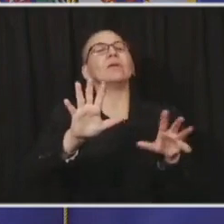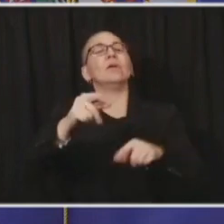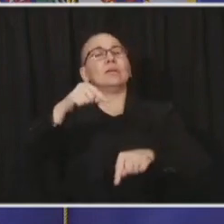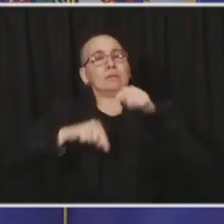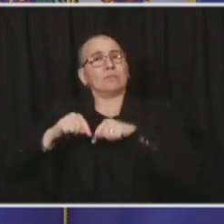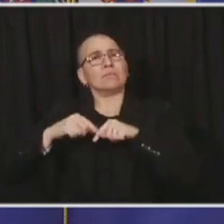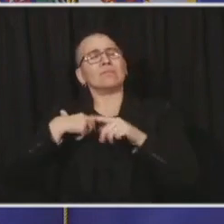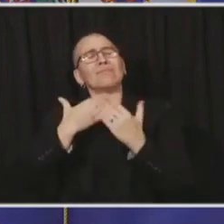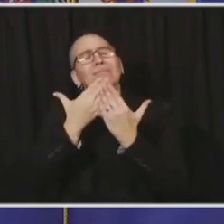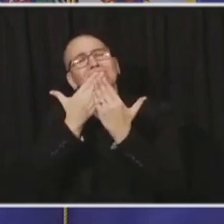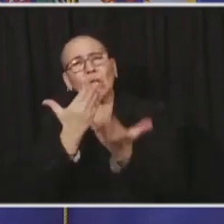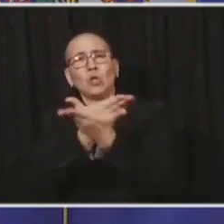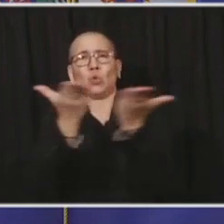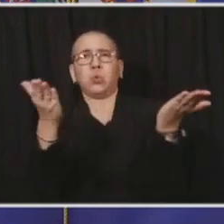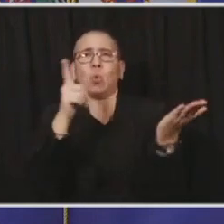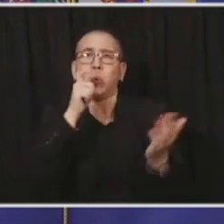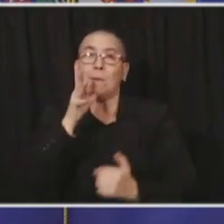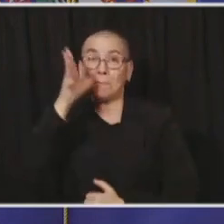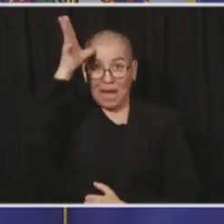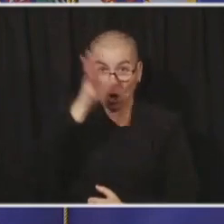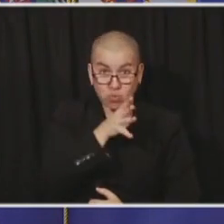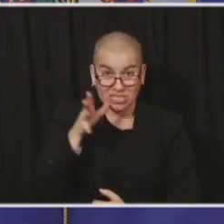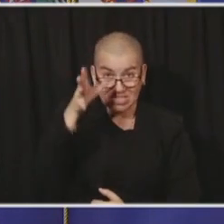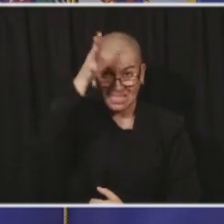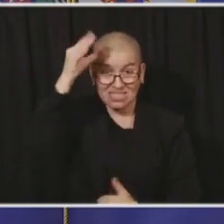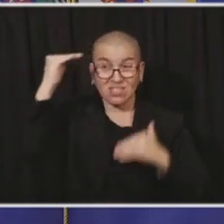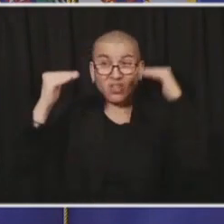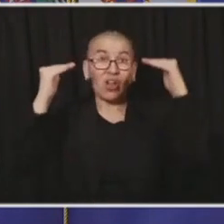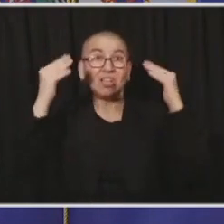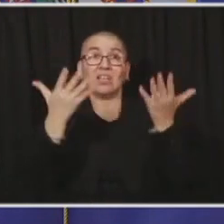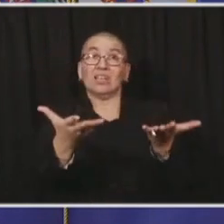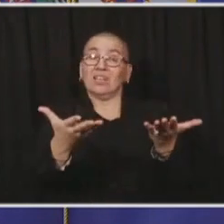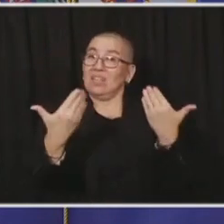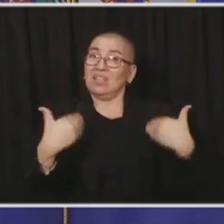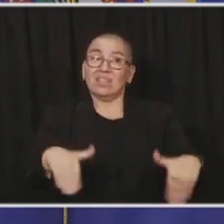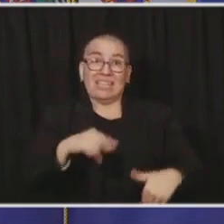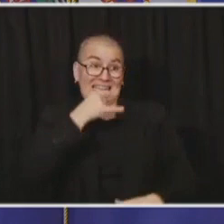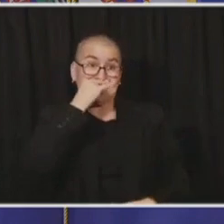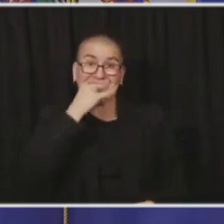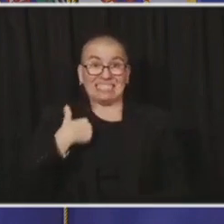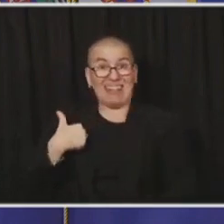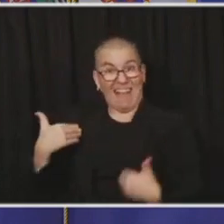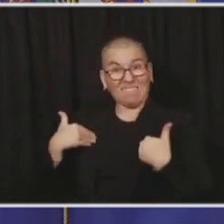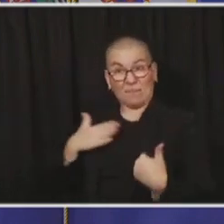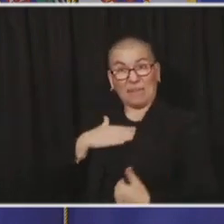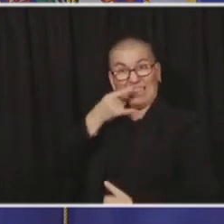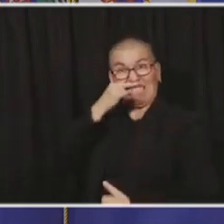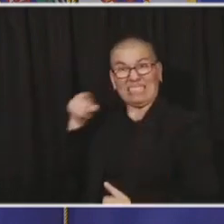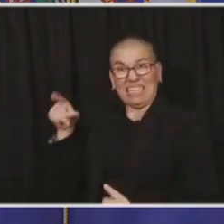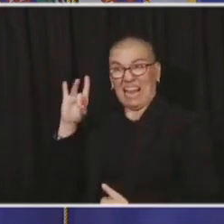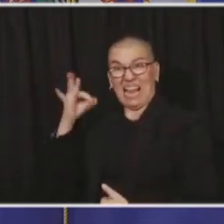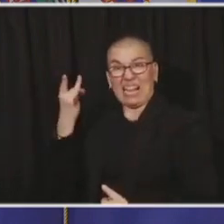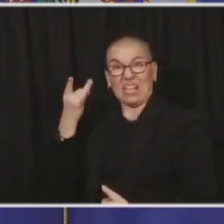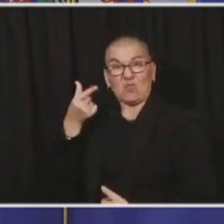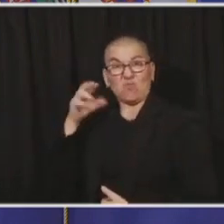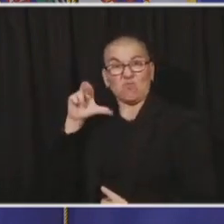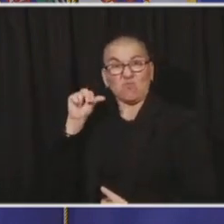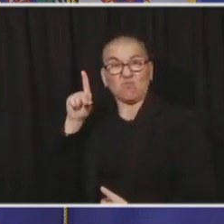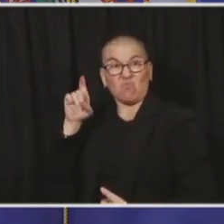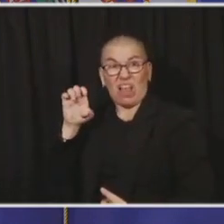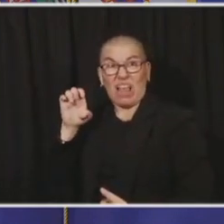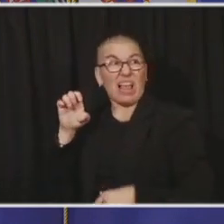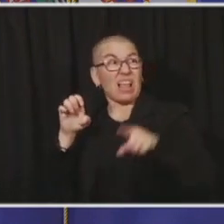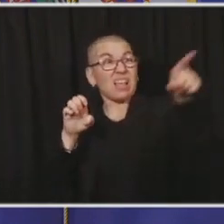My wife is trying to distance learn with our eighth grader. So many of you out there as you're working, your frontline workers. We've got kindergartners